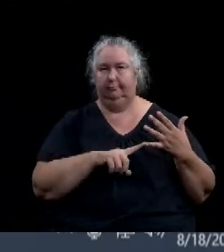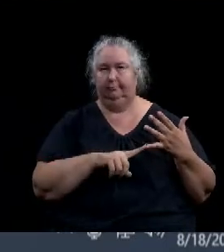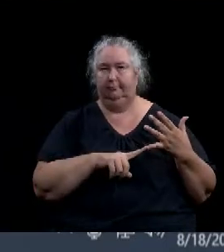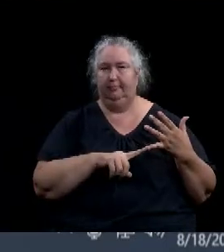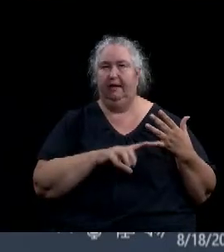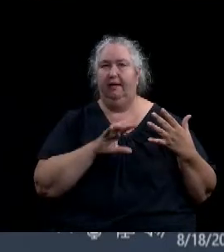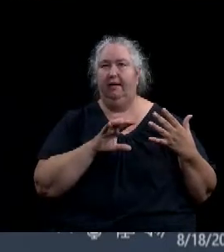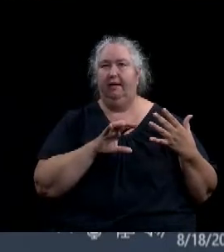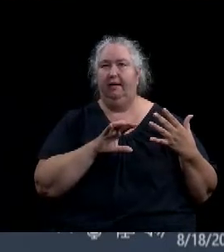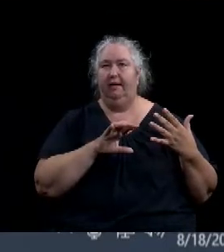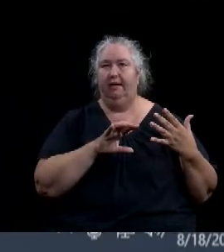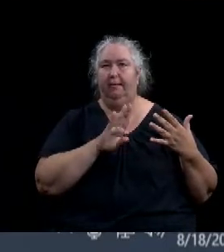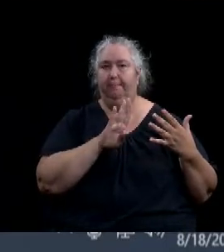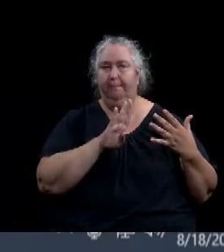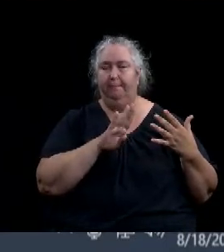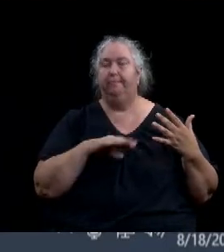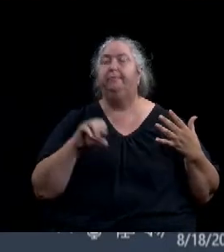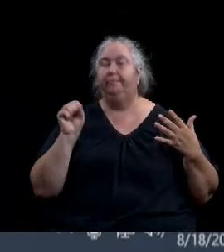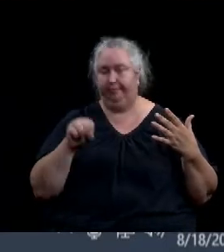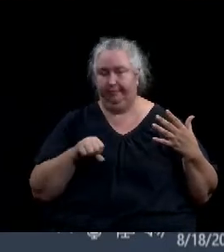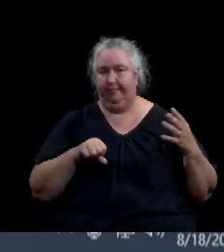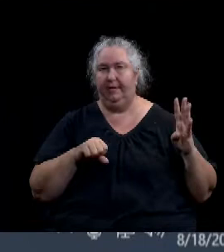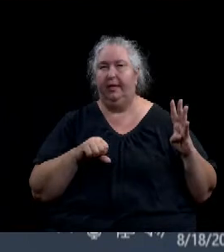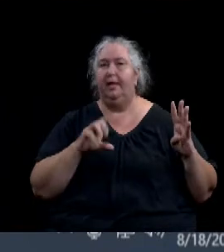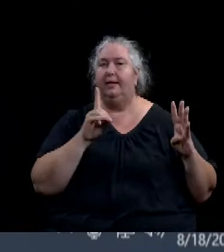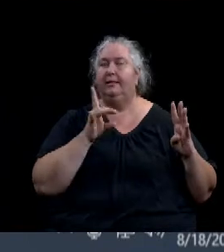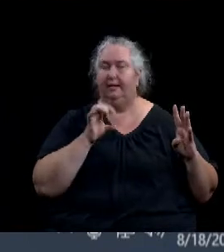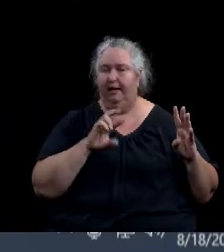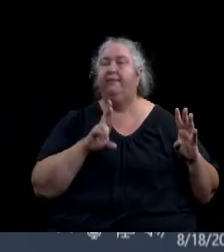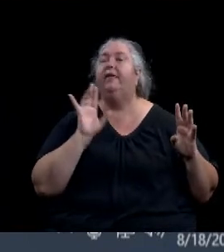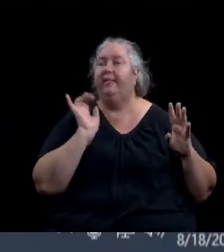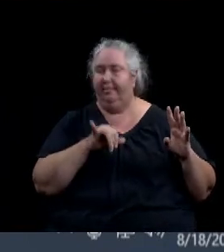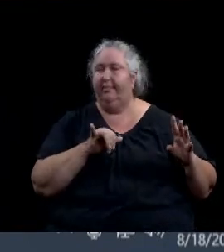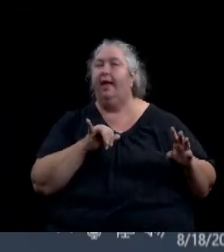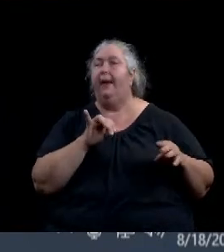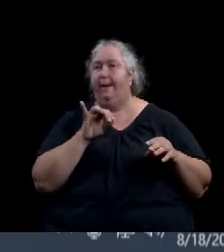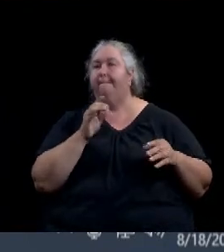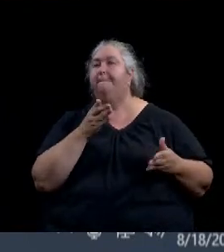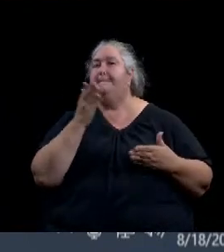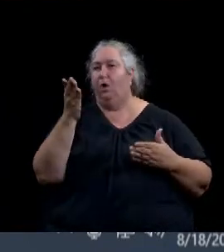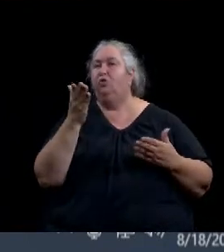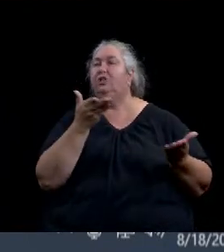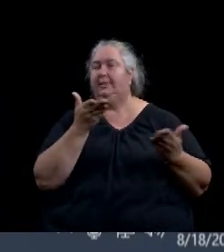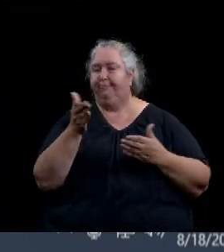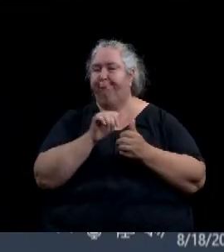Yes. That motion carries. Public hearing 2020-542. This one is clear.